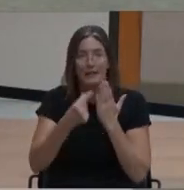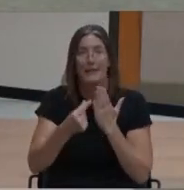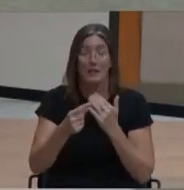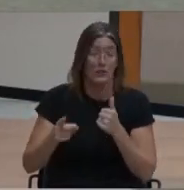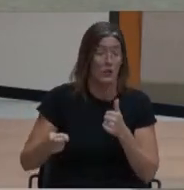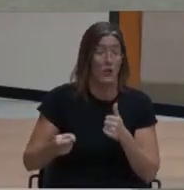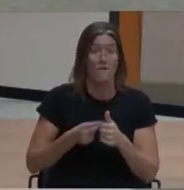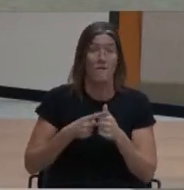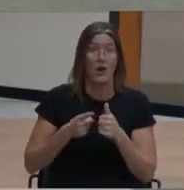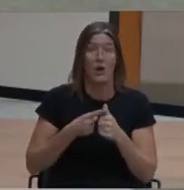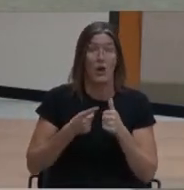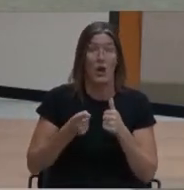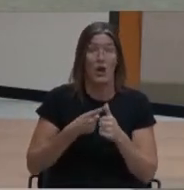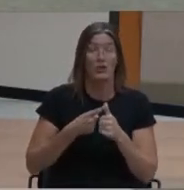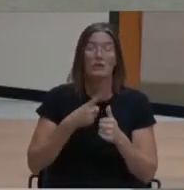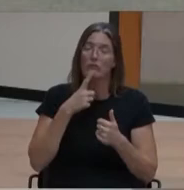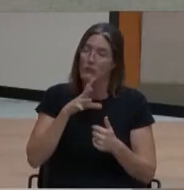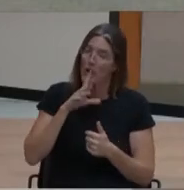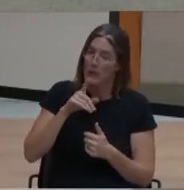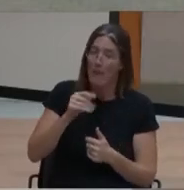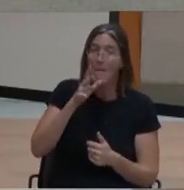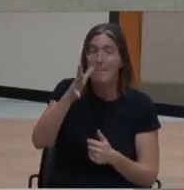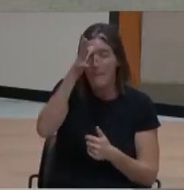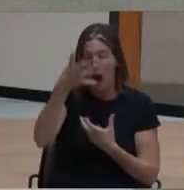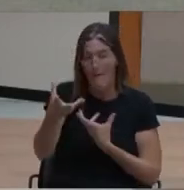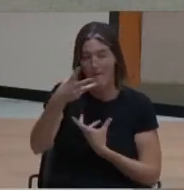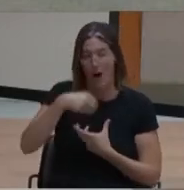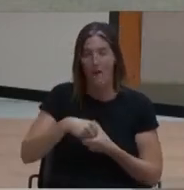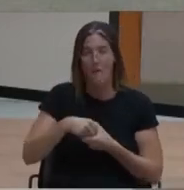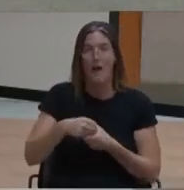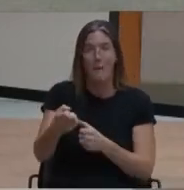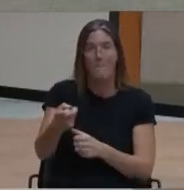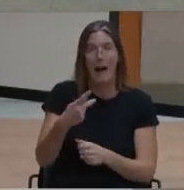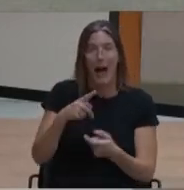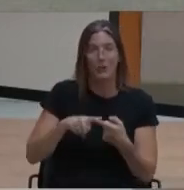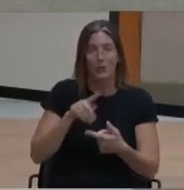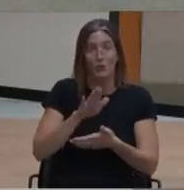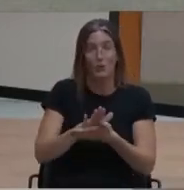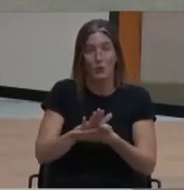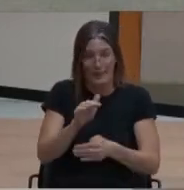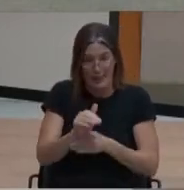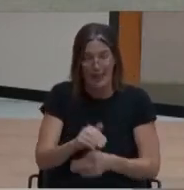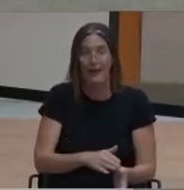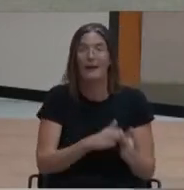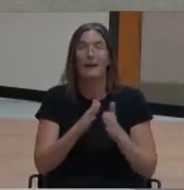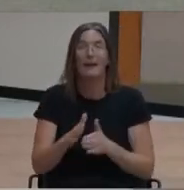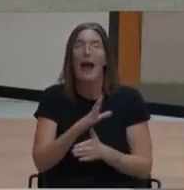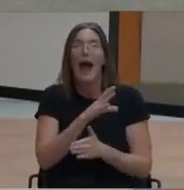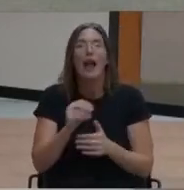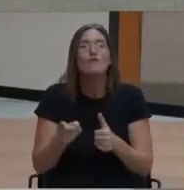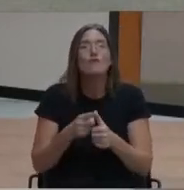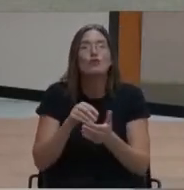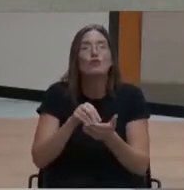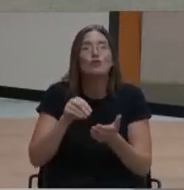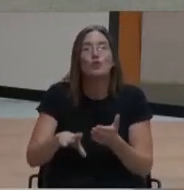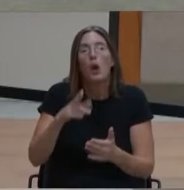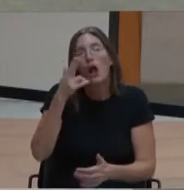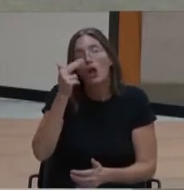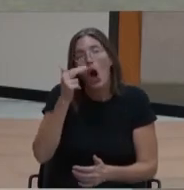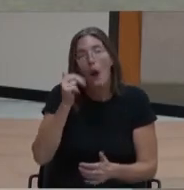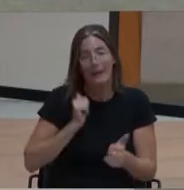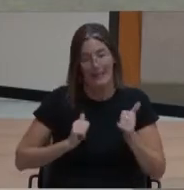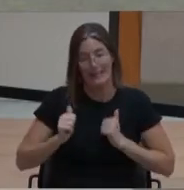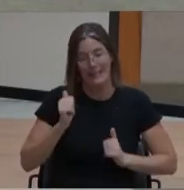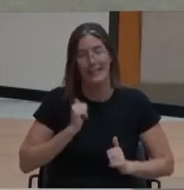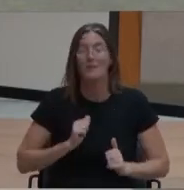-to-school night, a science field trip, a student stories, as well as an original student comedy skit. With that, thank you for